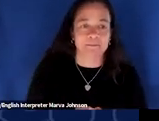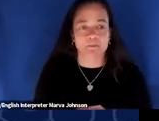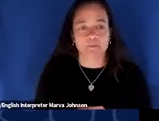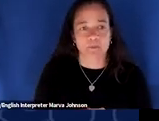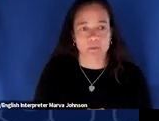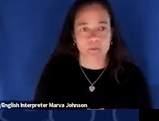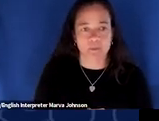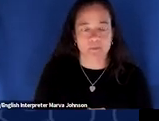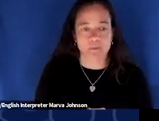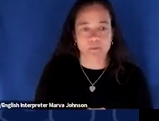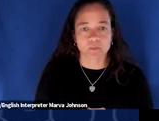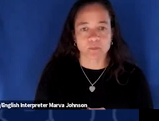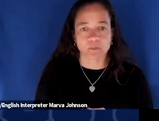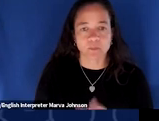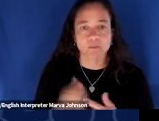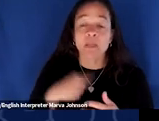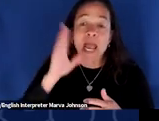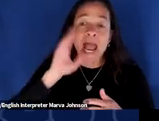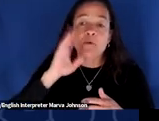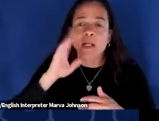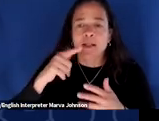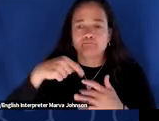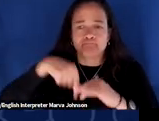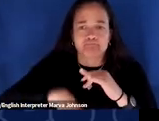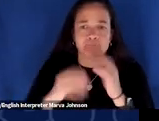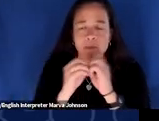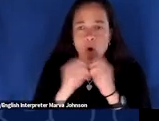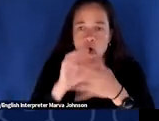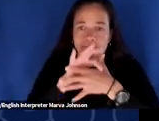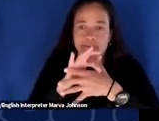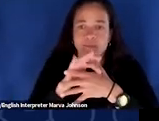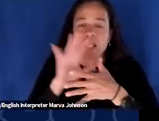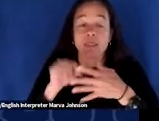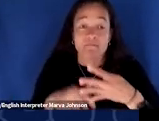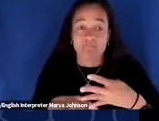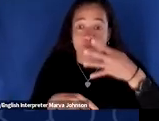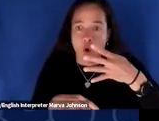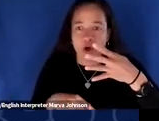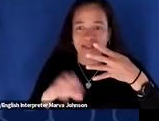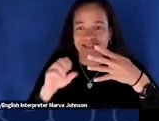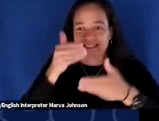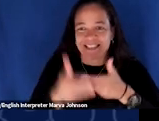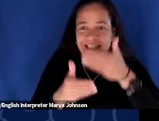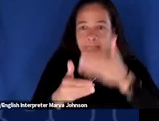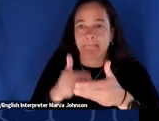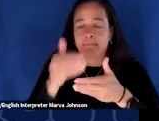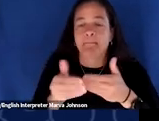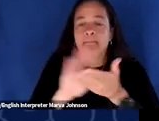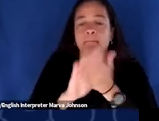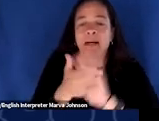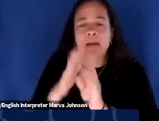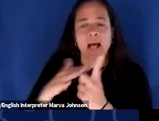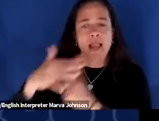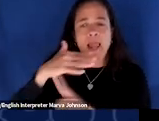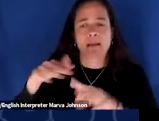when i get into today's real substance which is these four steps toward climate action and i hope you find them inspiring and